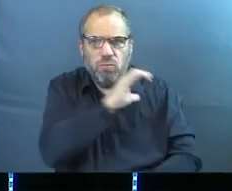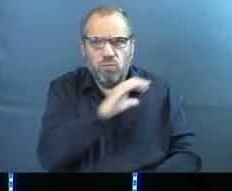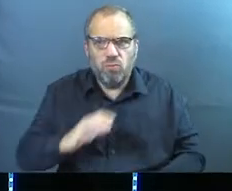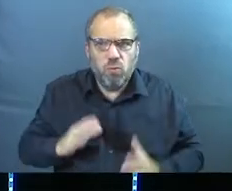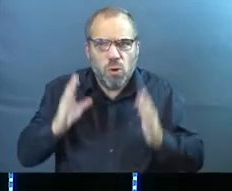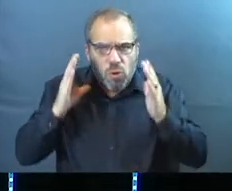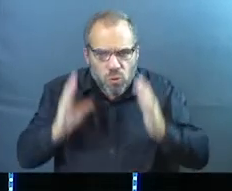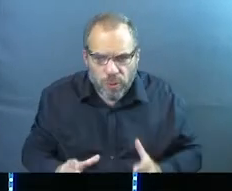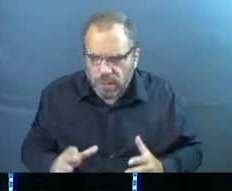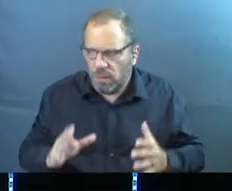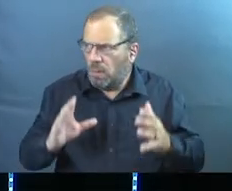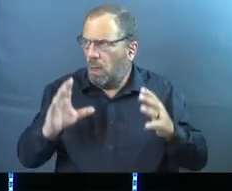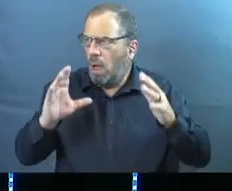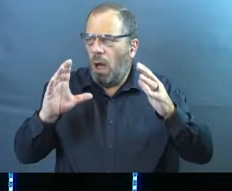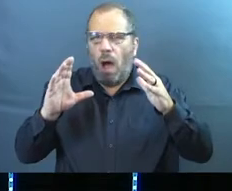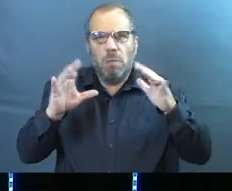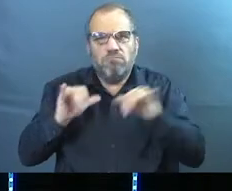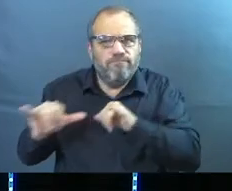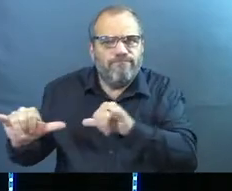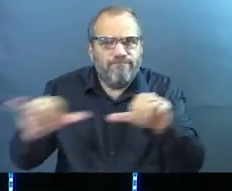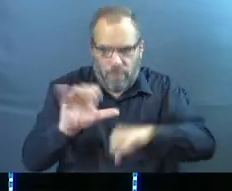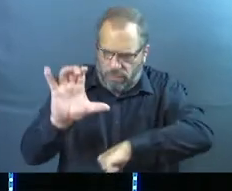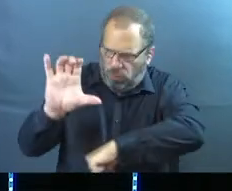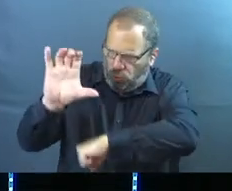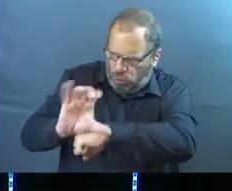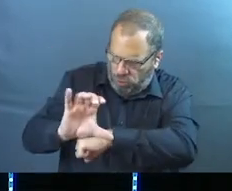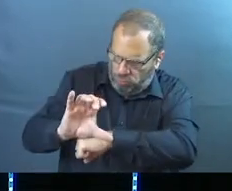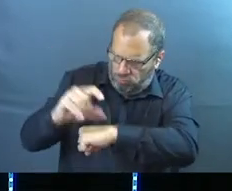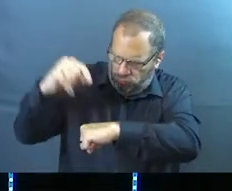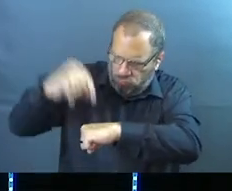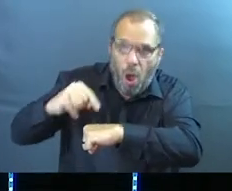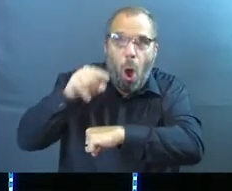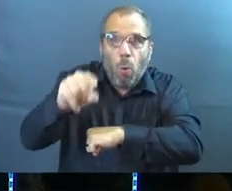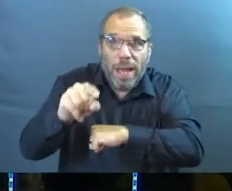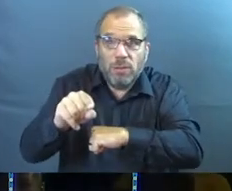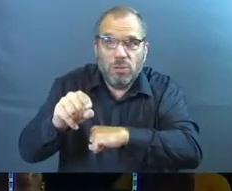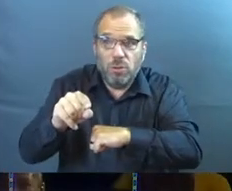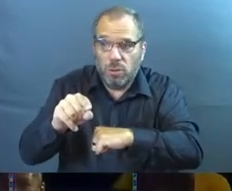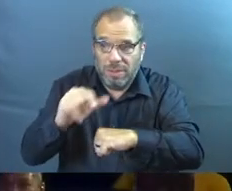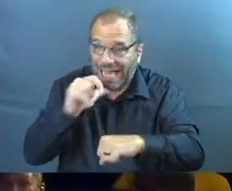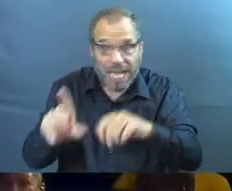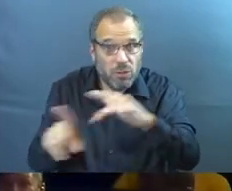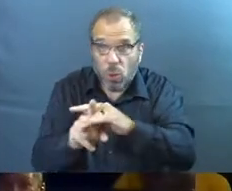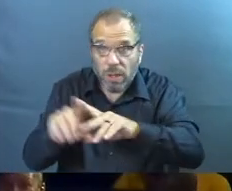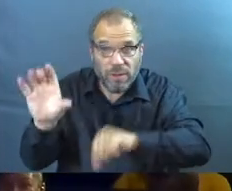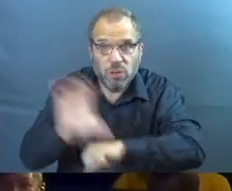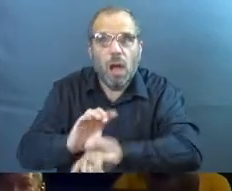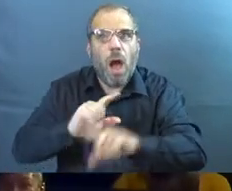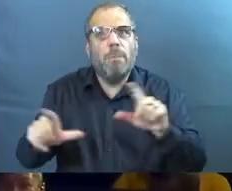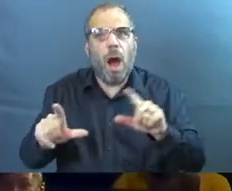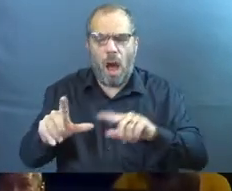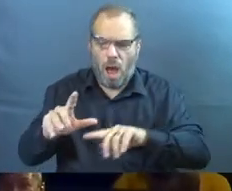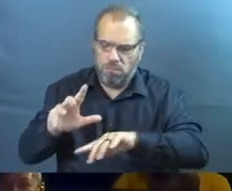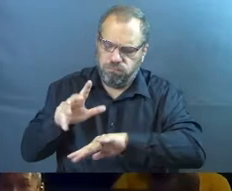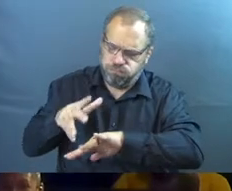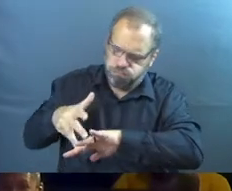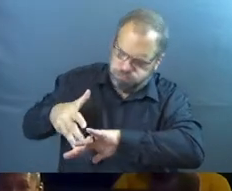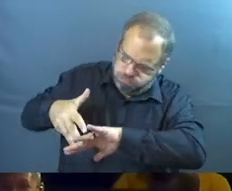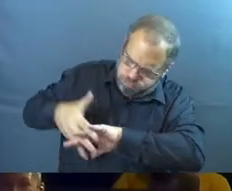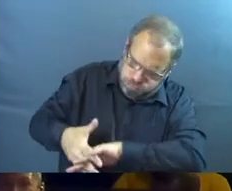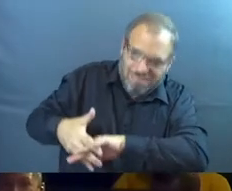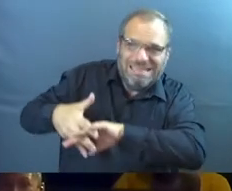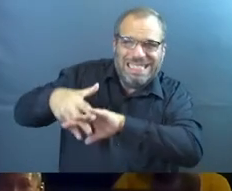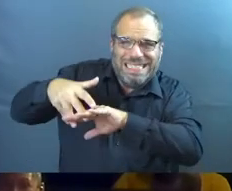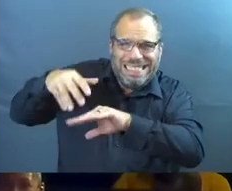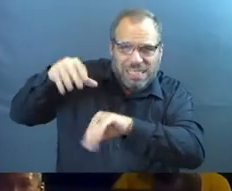What an incredible parable of what the church is supposed to be when you're not attending church, but you're planted in